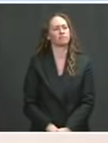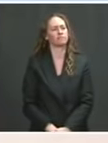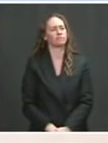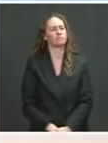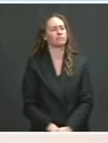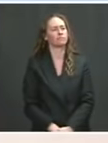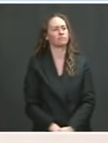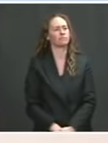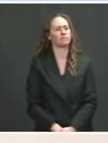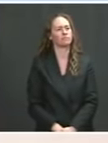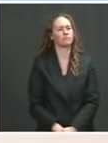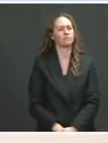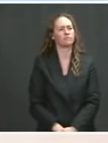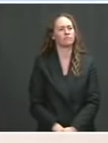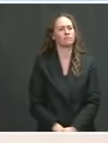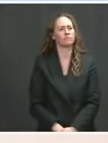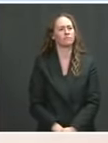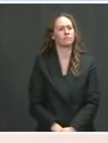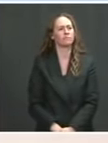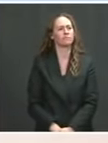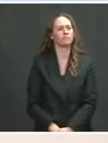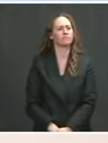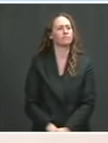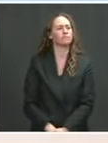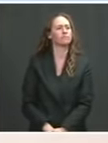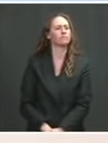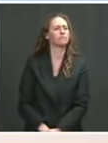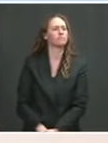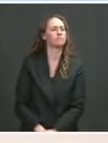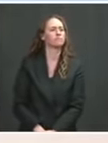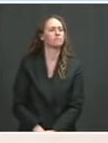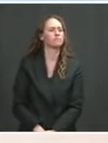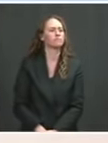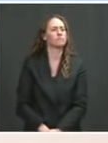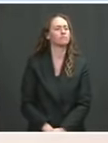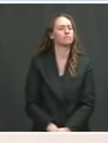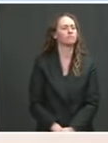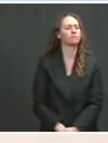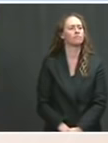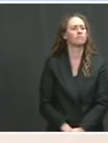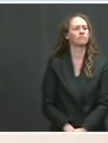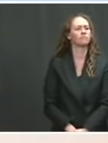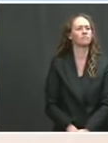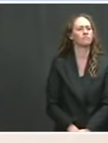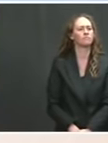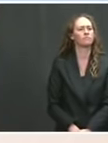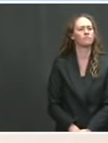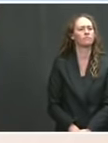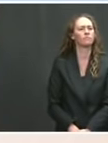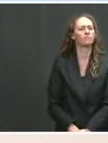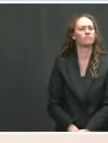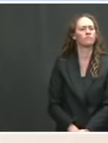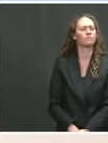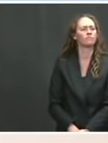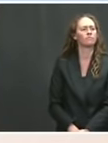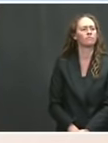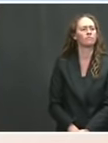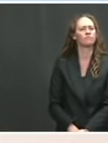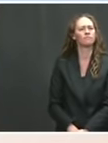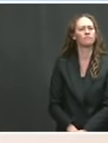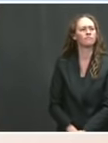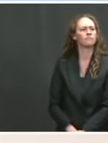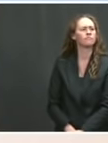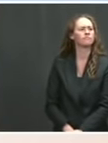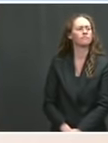which is funny. But also speaks to the epidemic of privacy concerns that everyone in this country has, let alone the